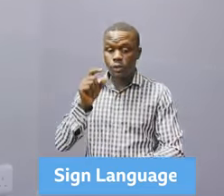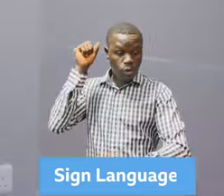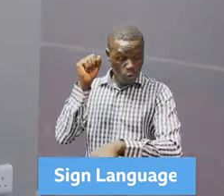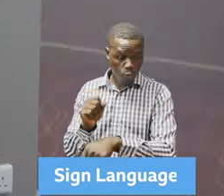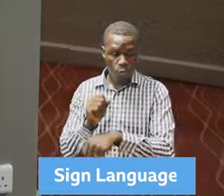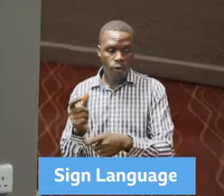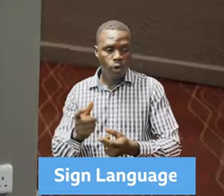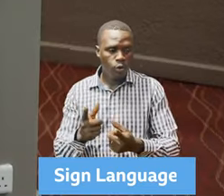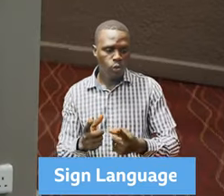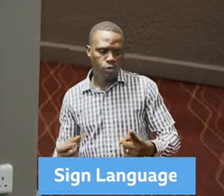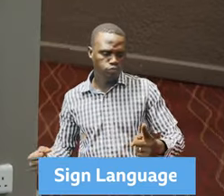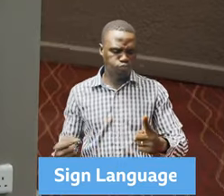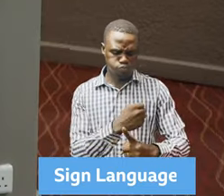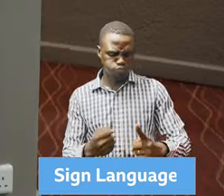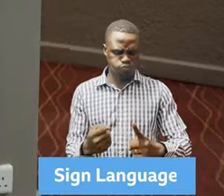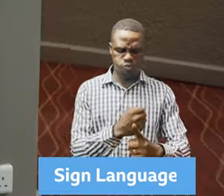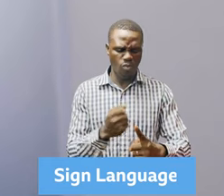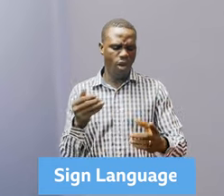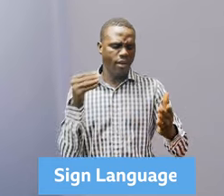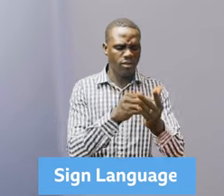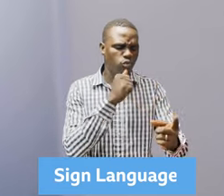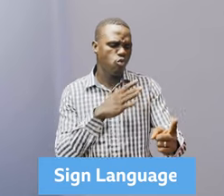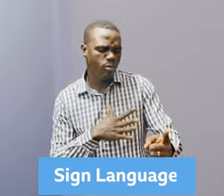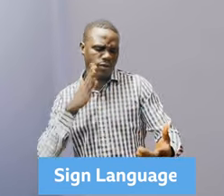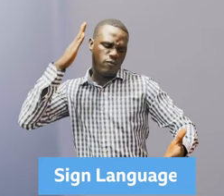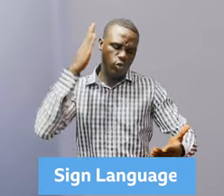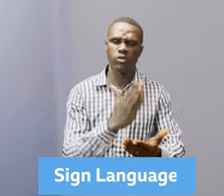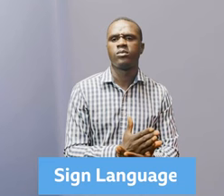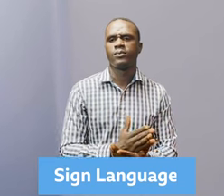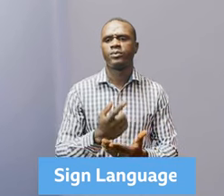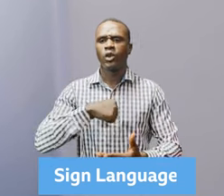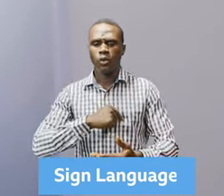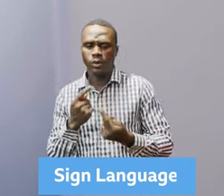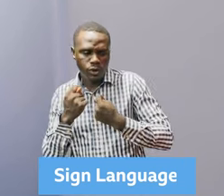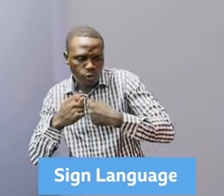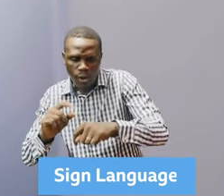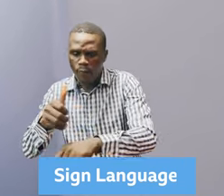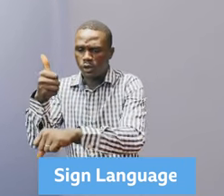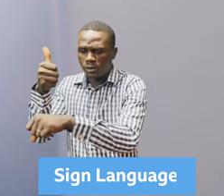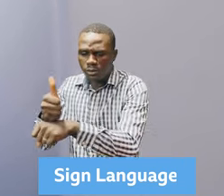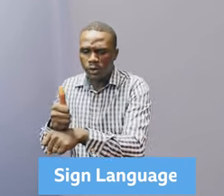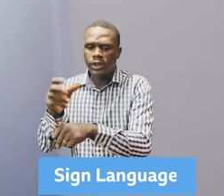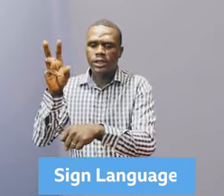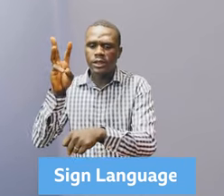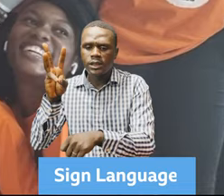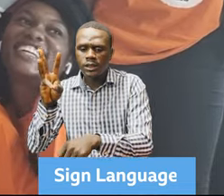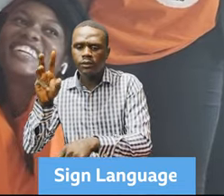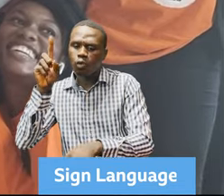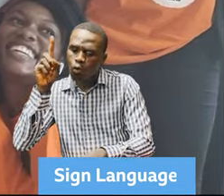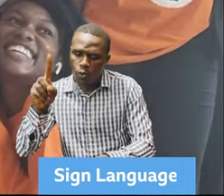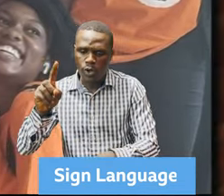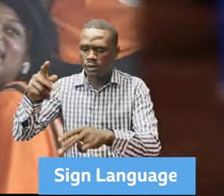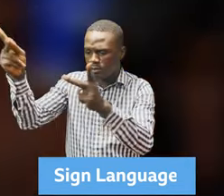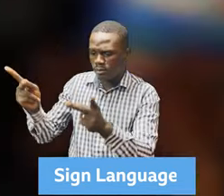women. We are supporting seven one-stop centers across the country. We work to promote women's political participation